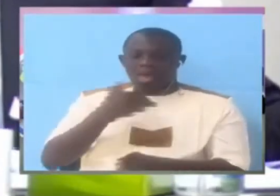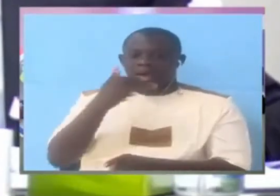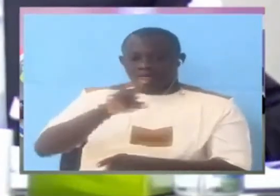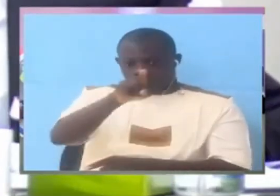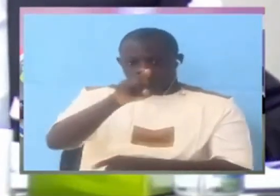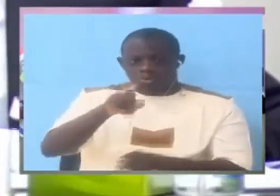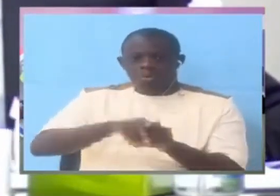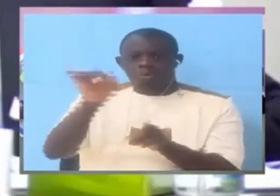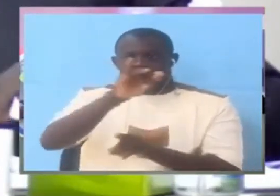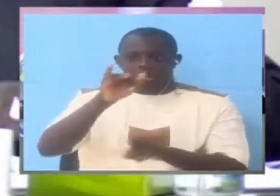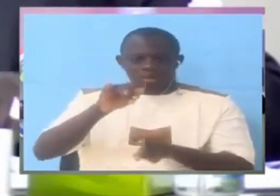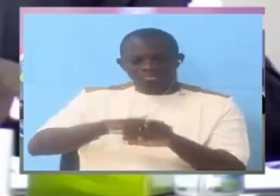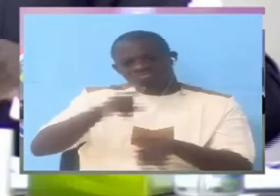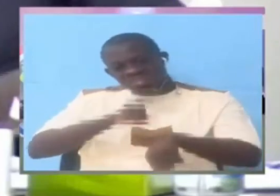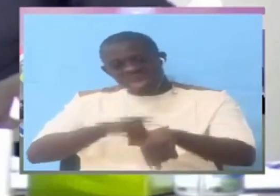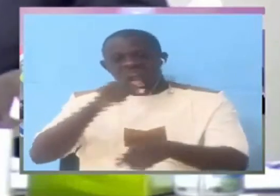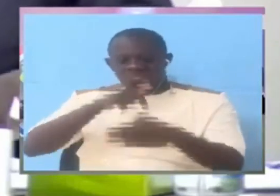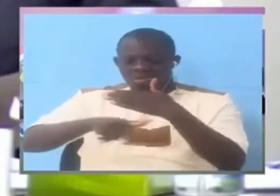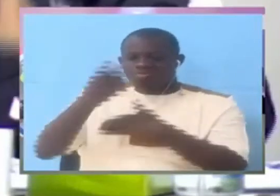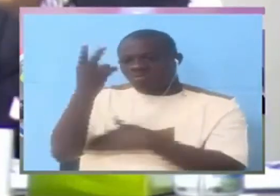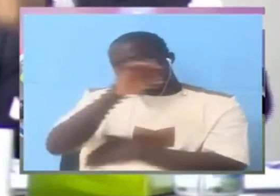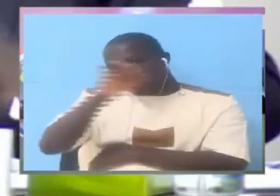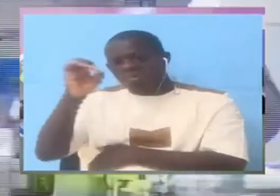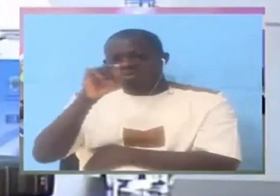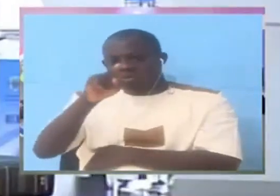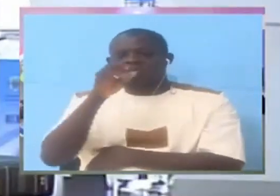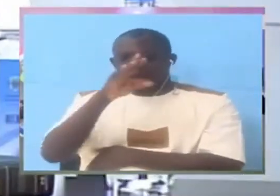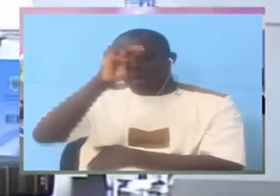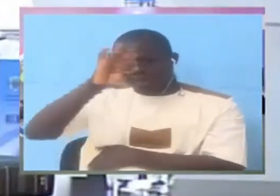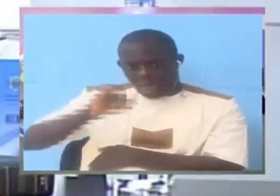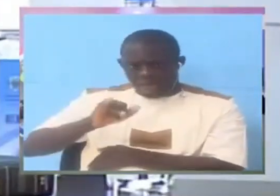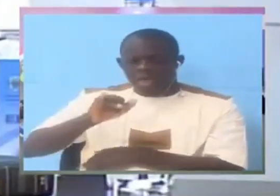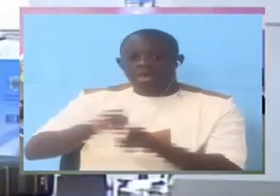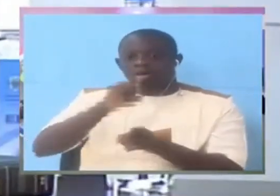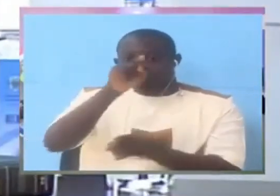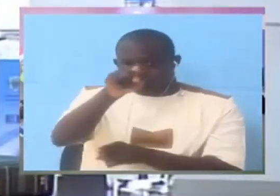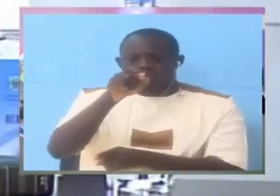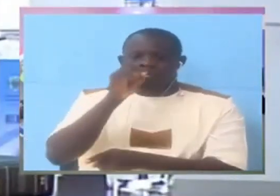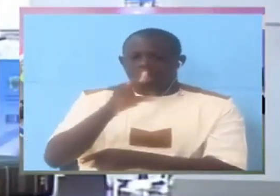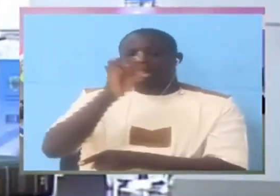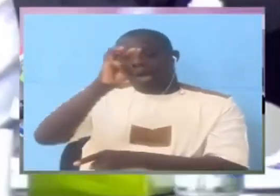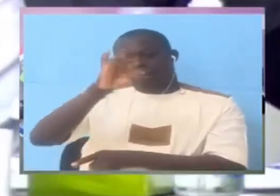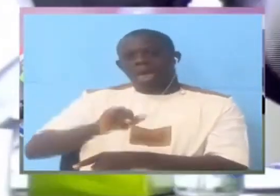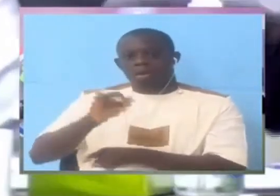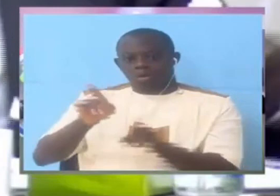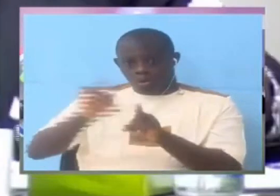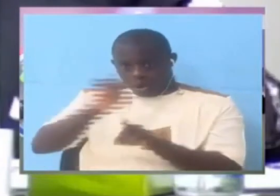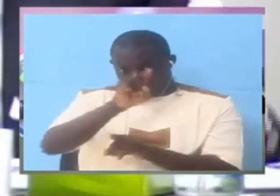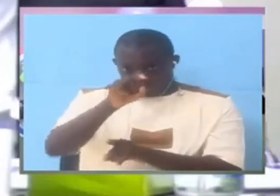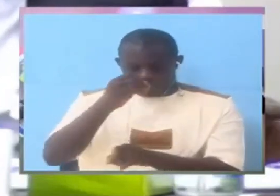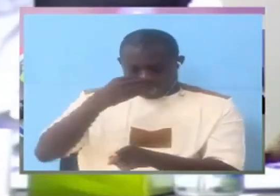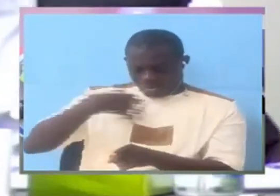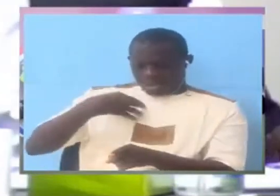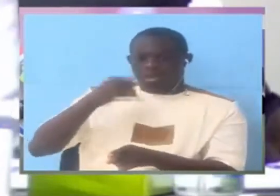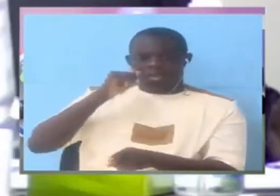period in 2000 you said May 2000 you said you said to be me that's what you told me